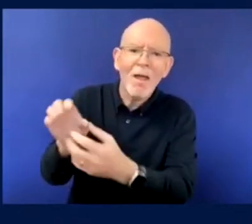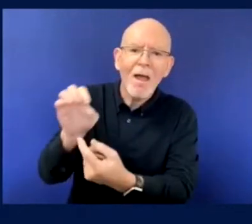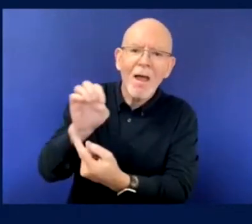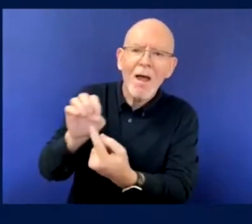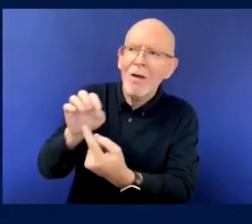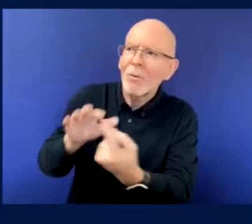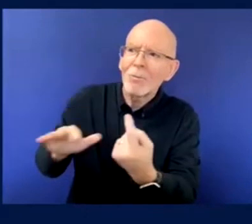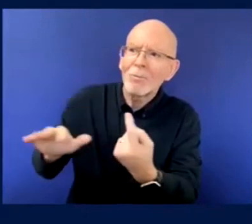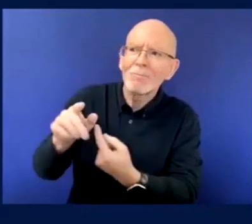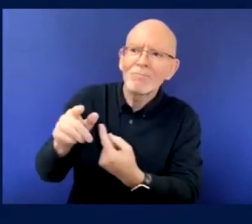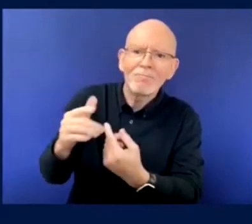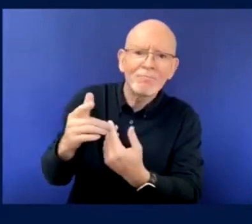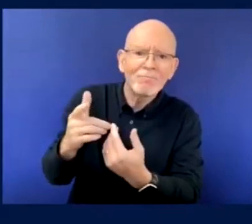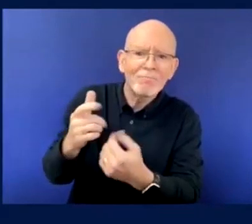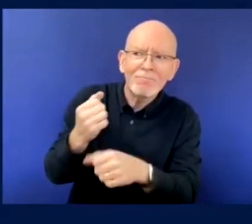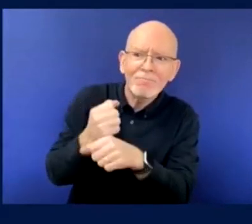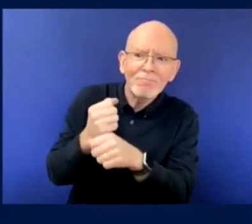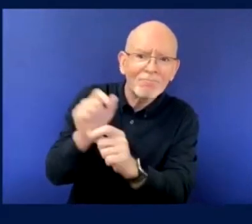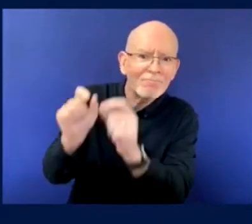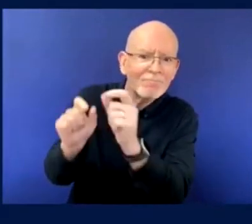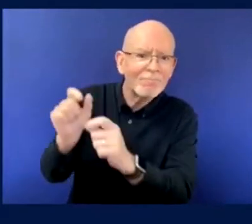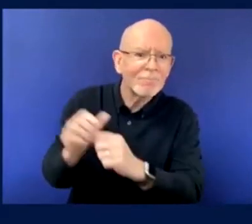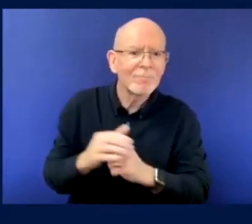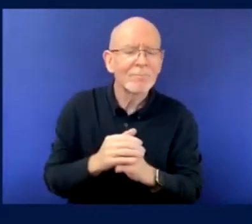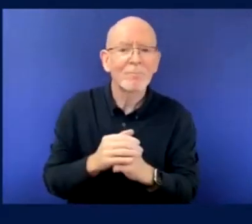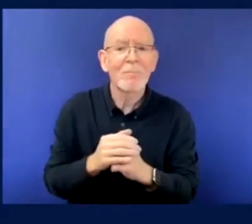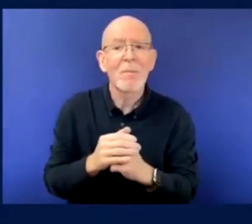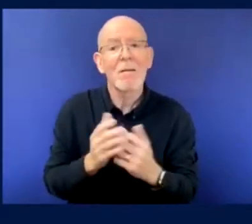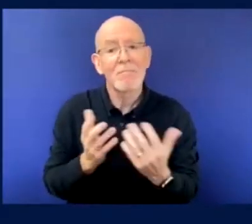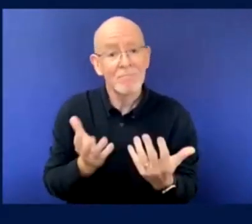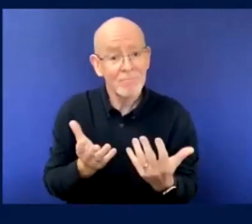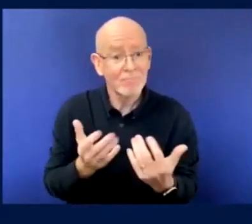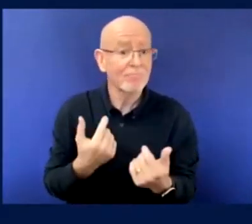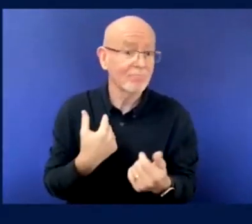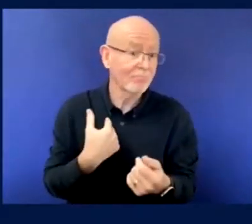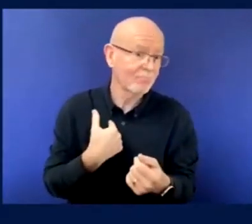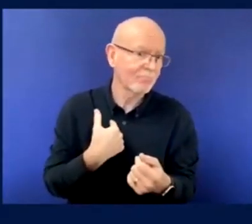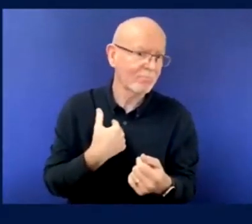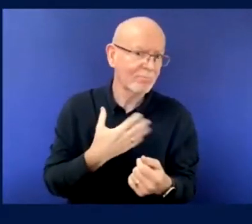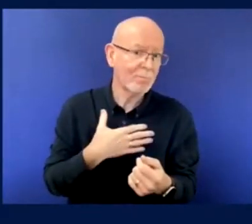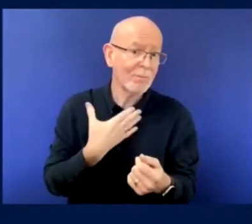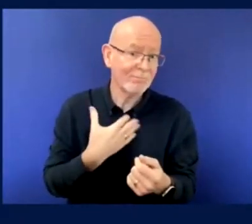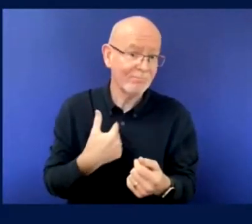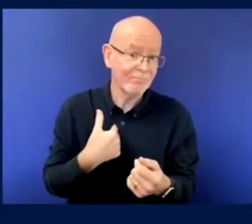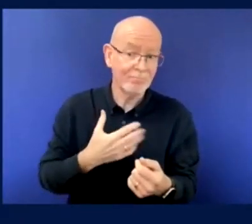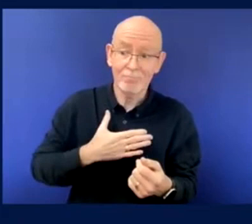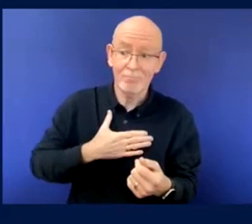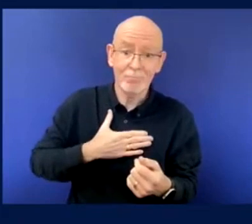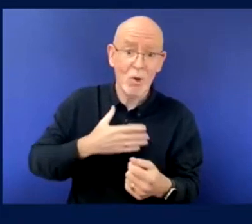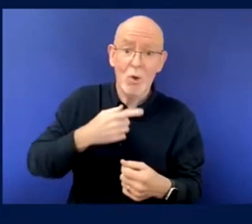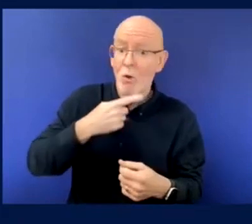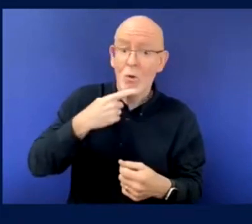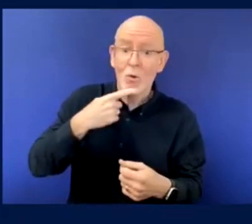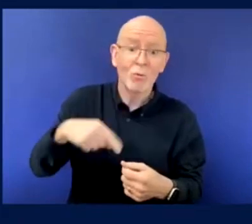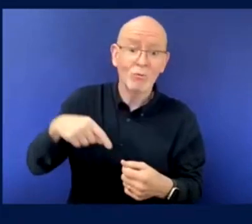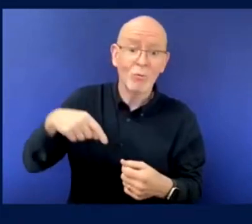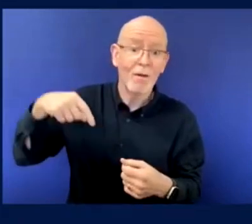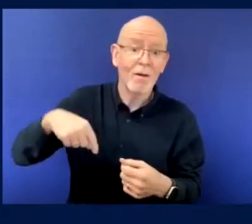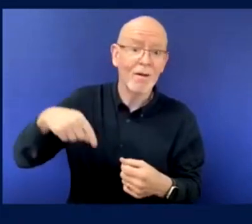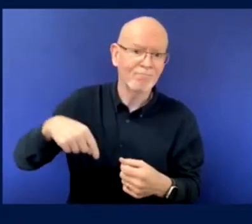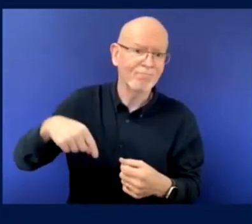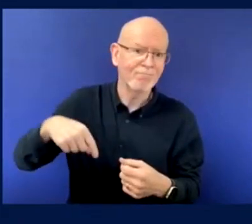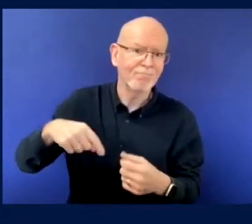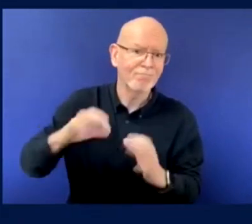that was an incredible atmosphere and, uh, from my side as being disabled person, I felt really,